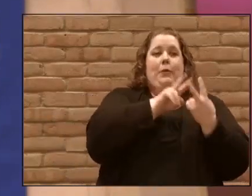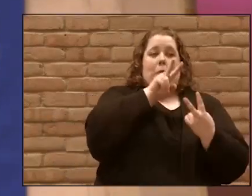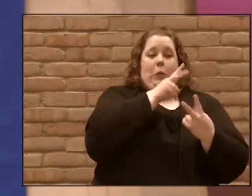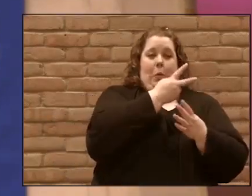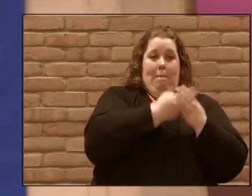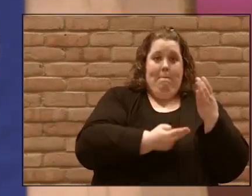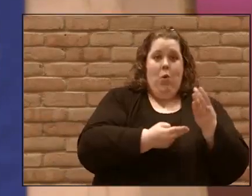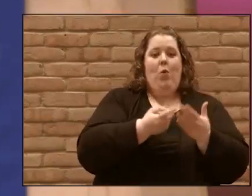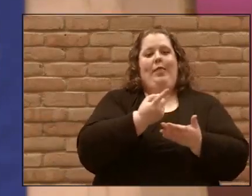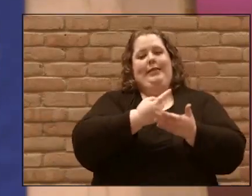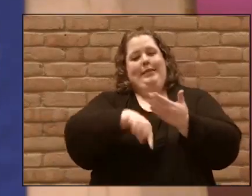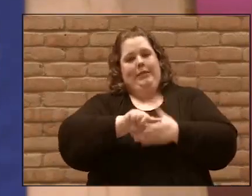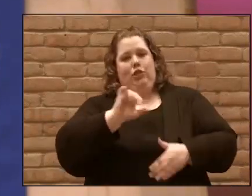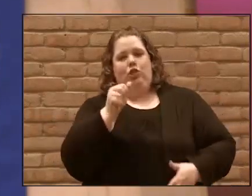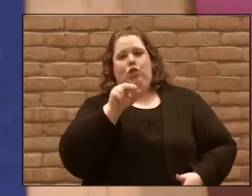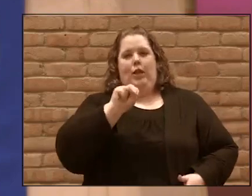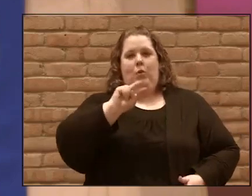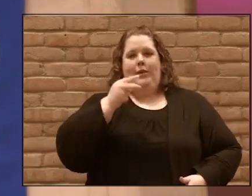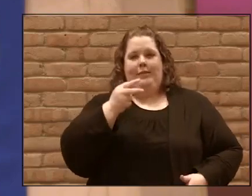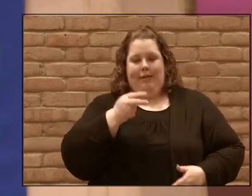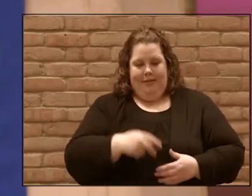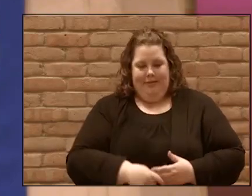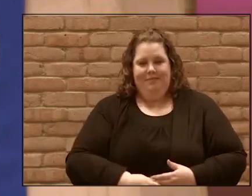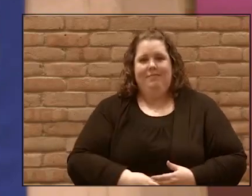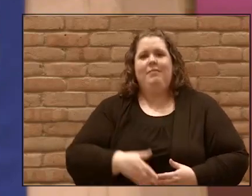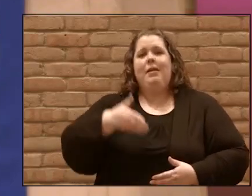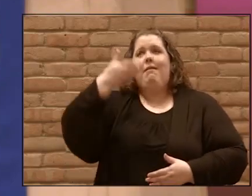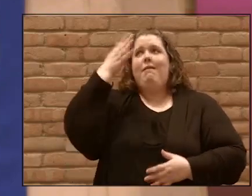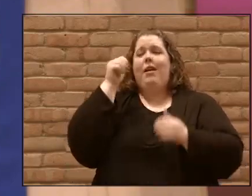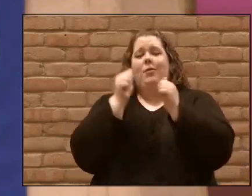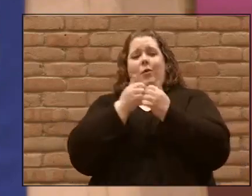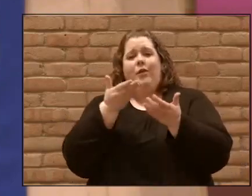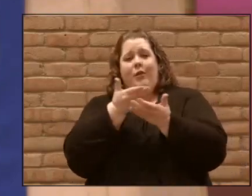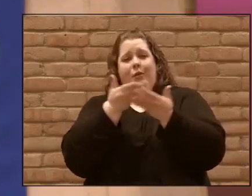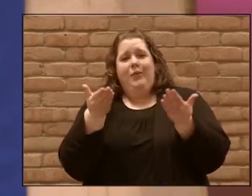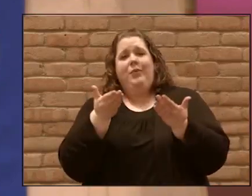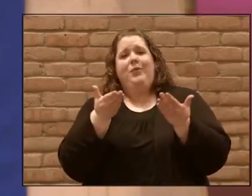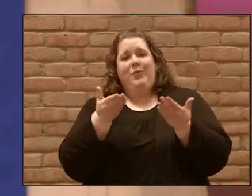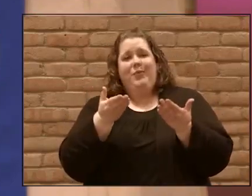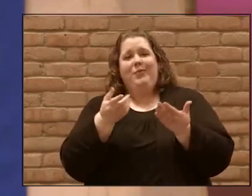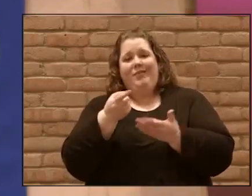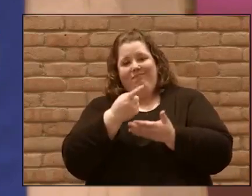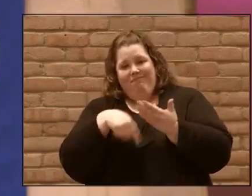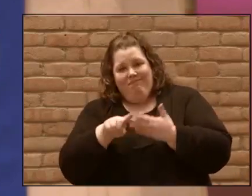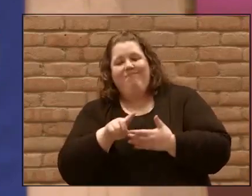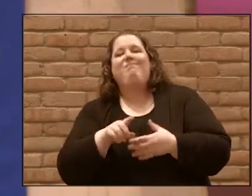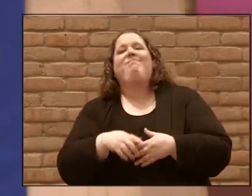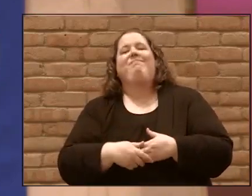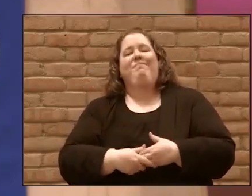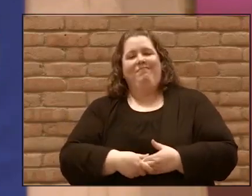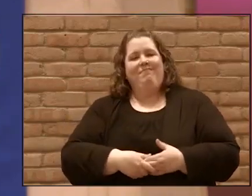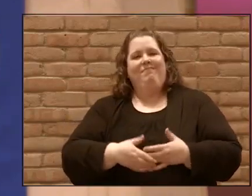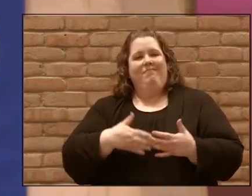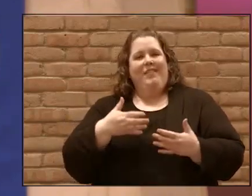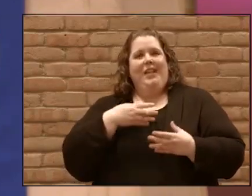2nd may God be with you over these next few days and may you just be moved as you experience the agape love